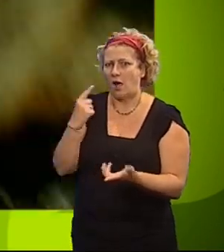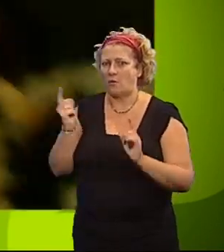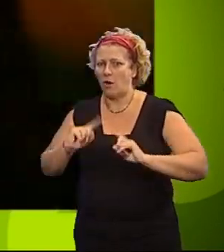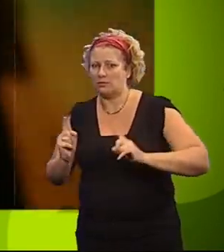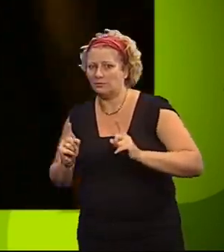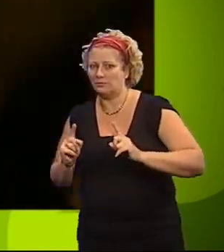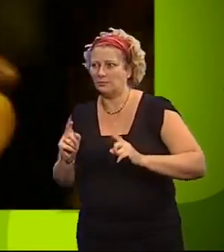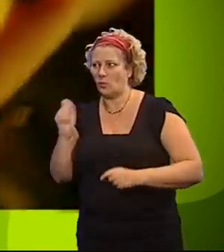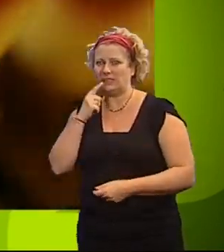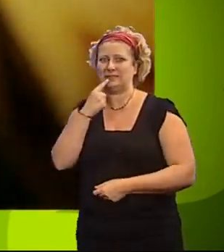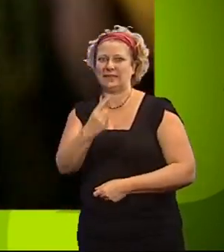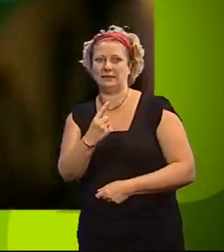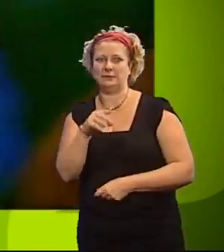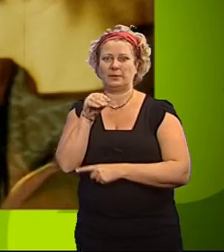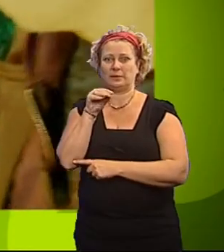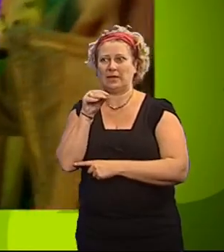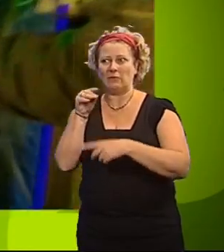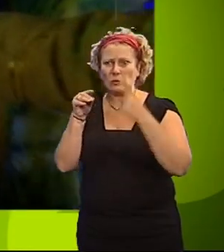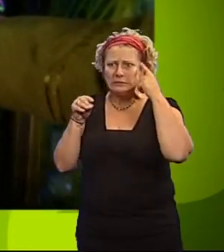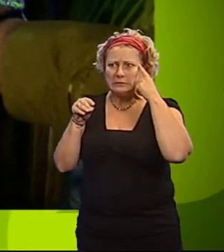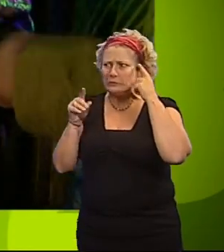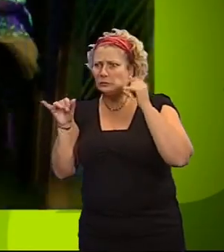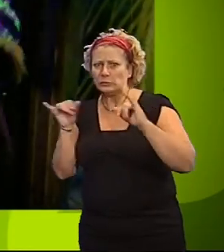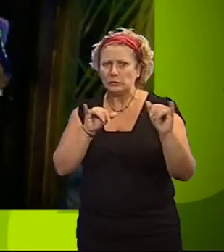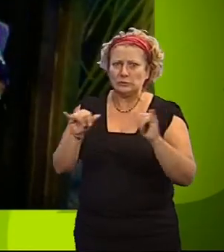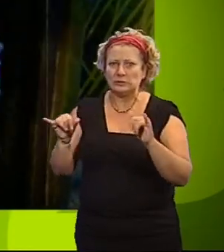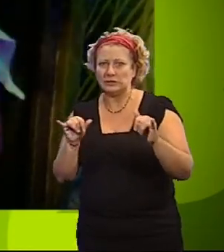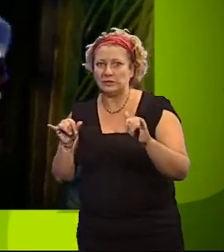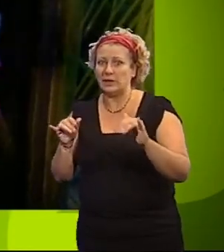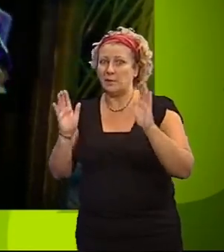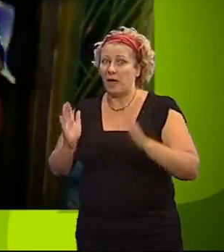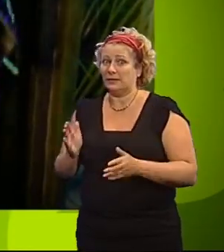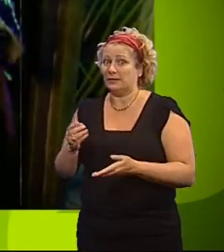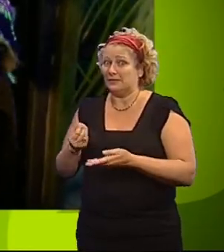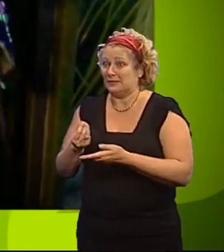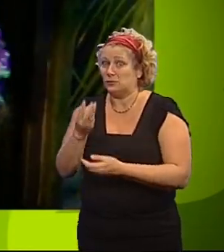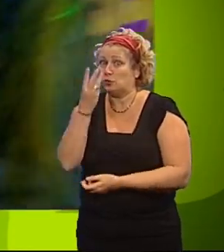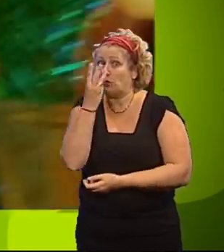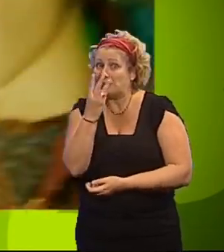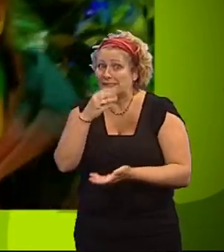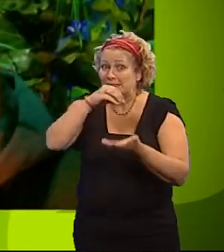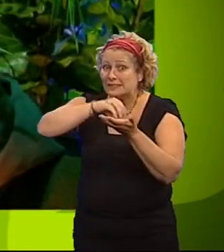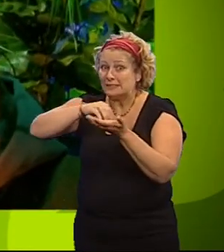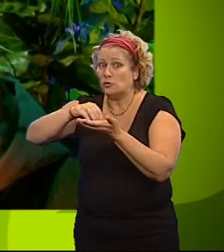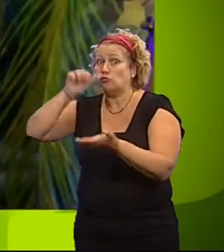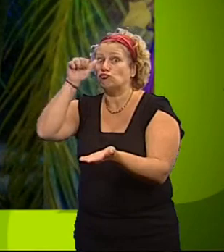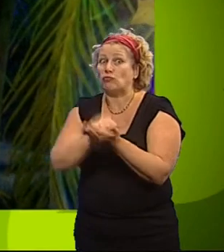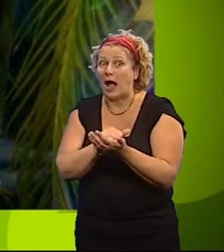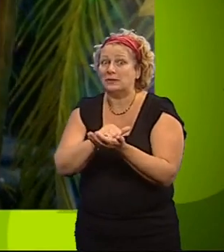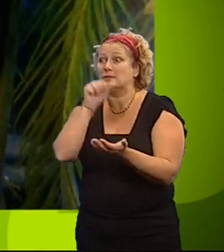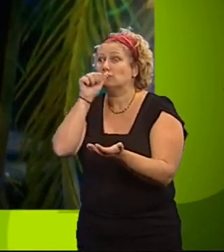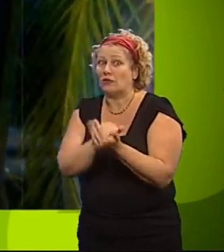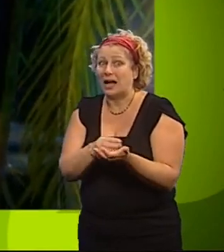The unfortunate must decide which plant to feed. The unfortunate must feed three seeds to the correct plant to